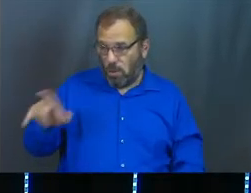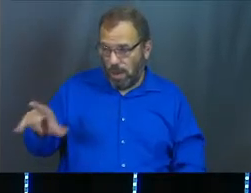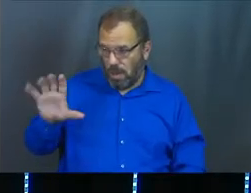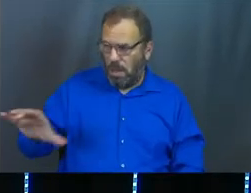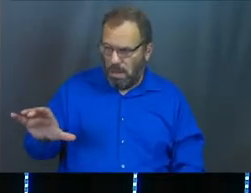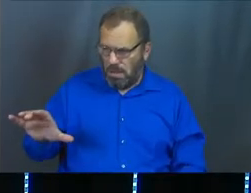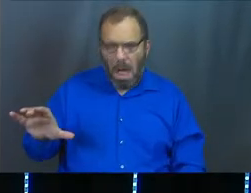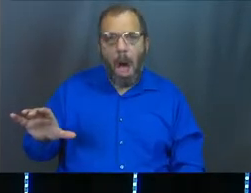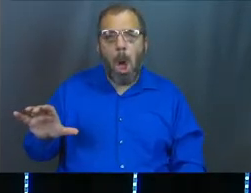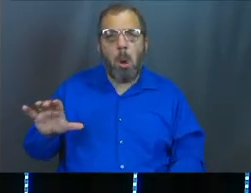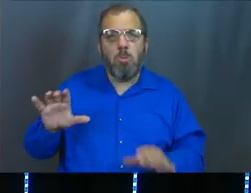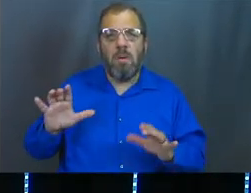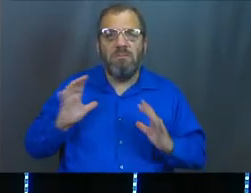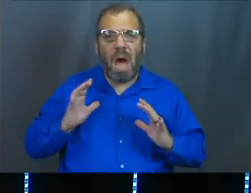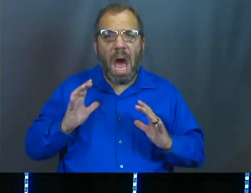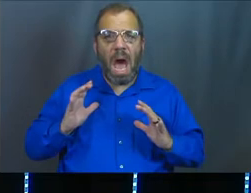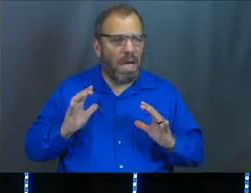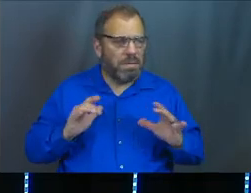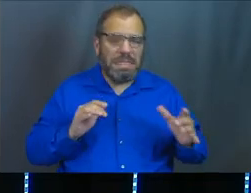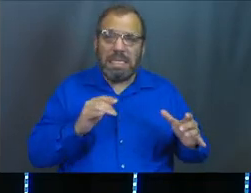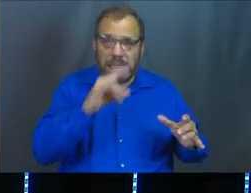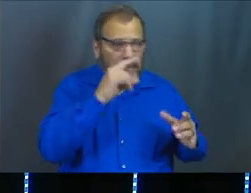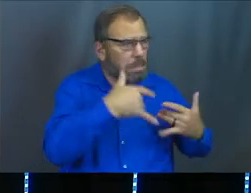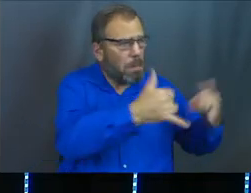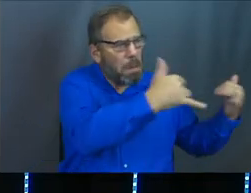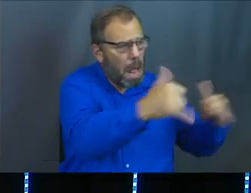he decided not to put his kids in straight jackets.